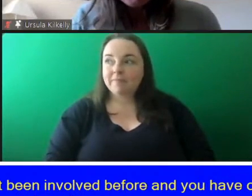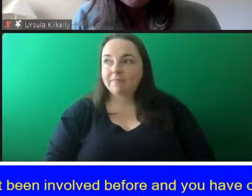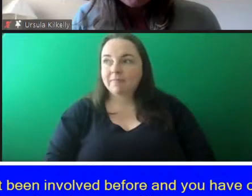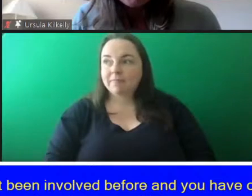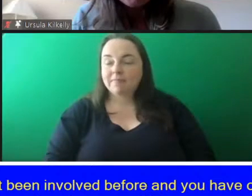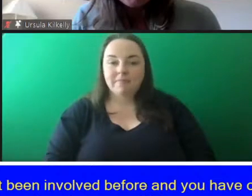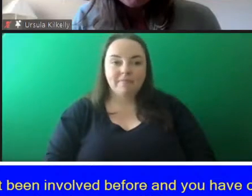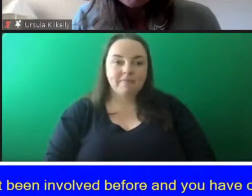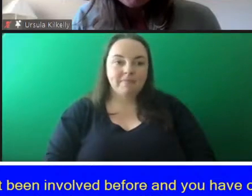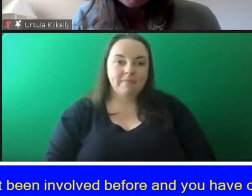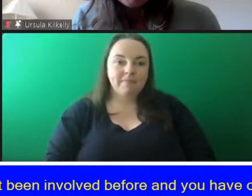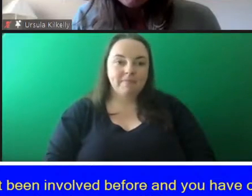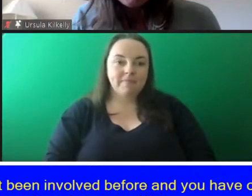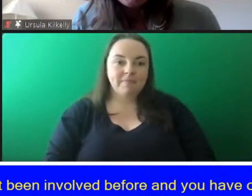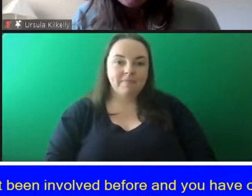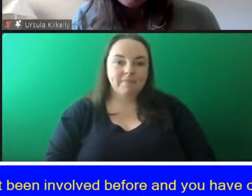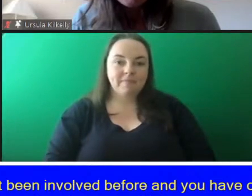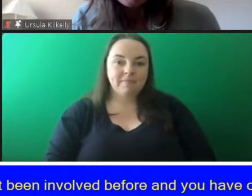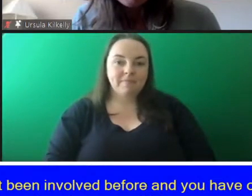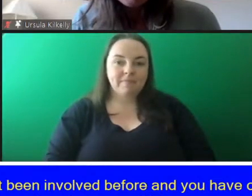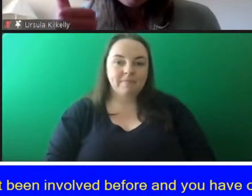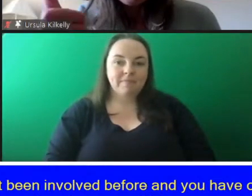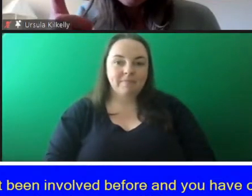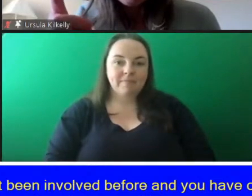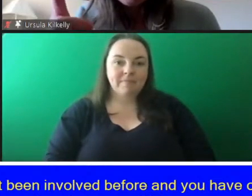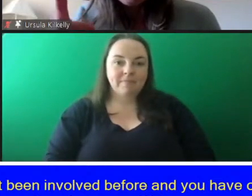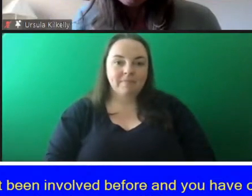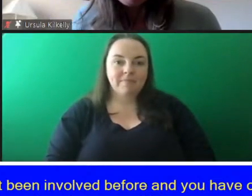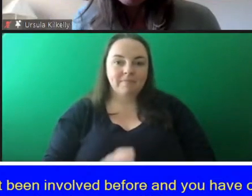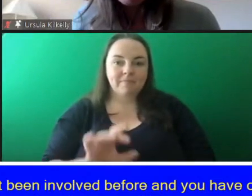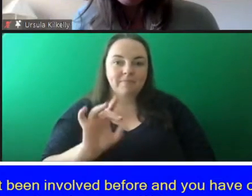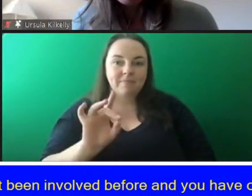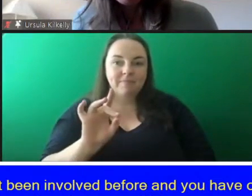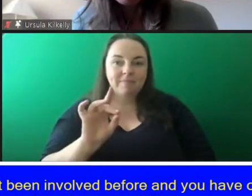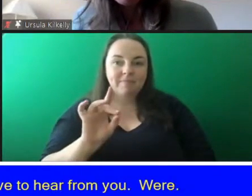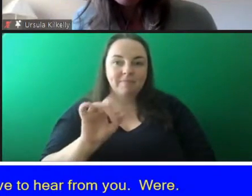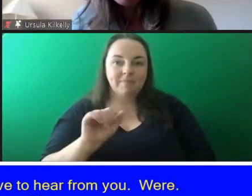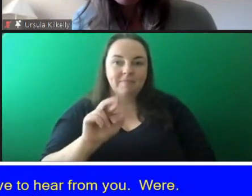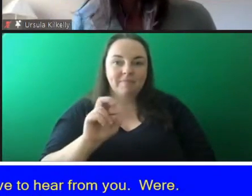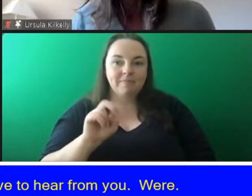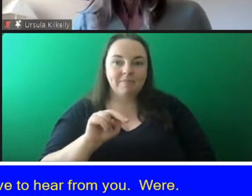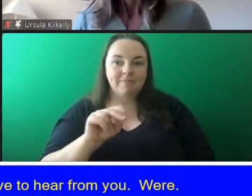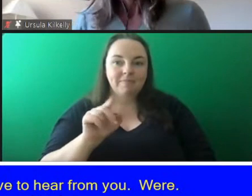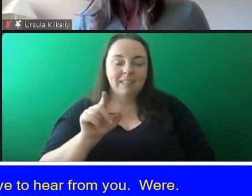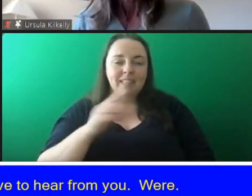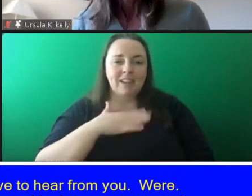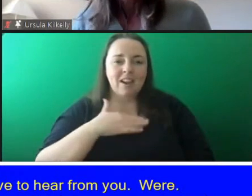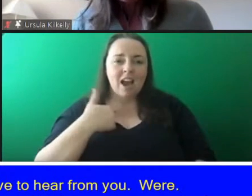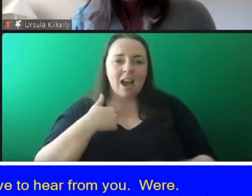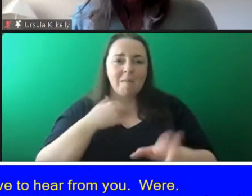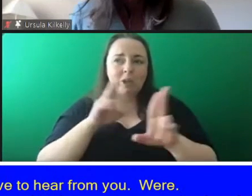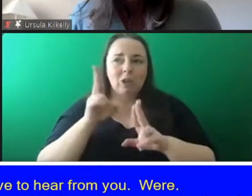now karen okay sorry about this i'm not supposed to be a barrier to this conversation